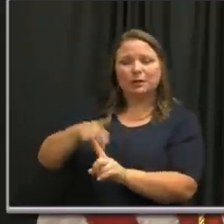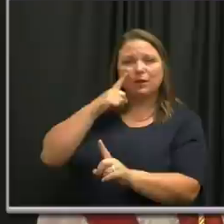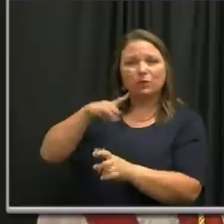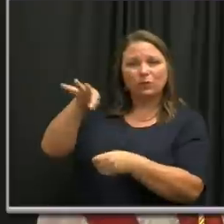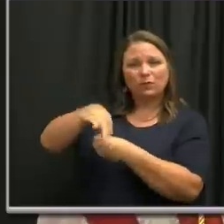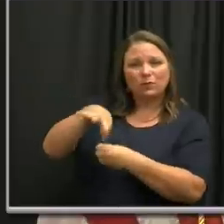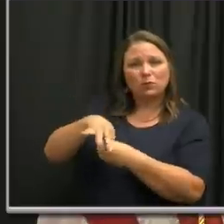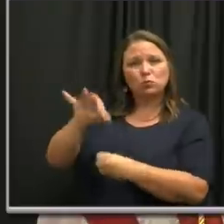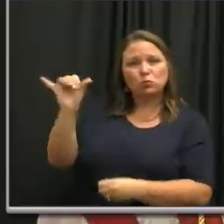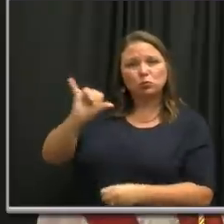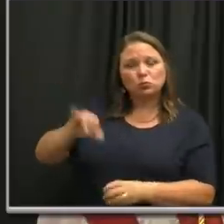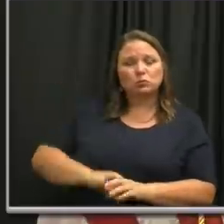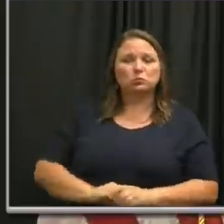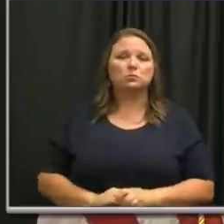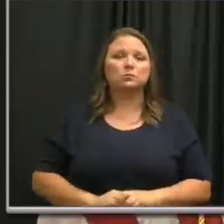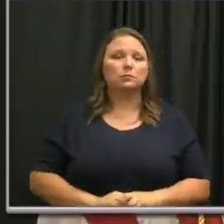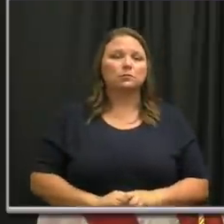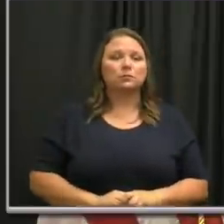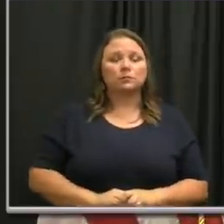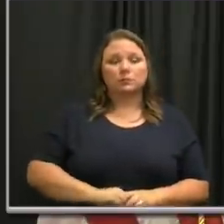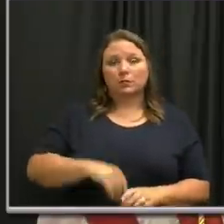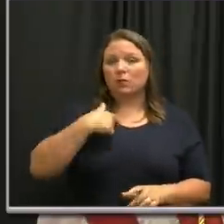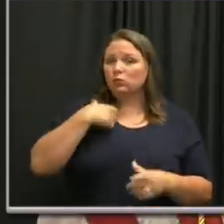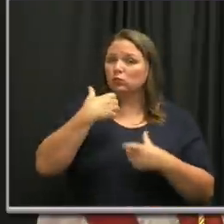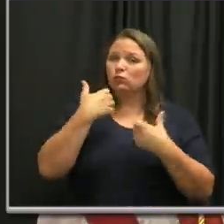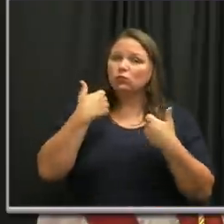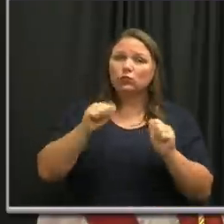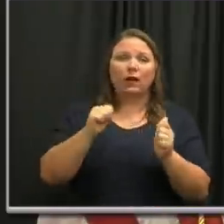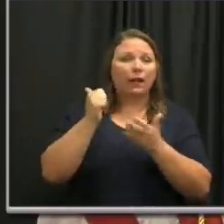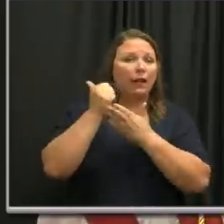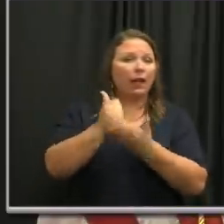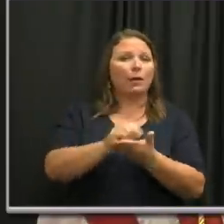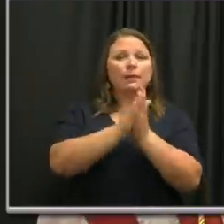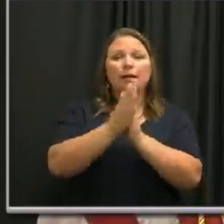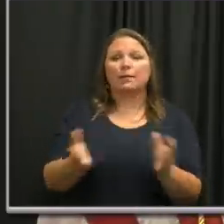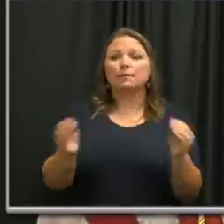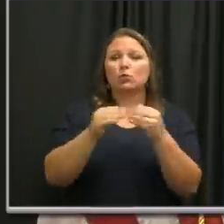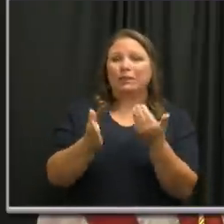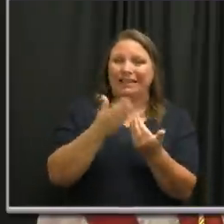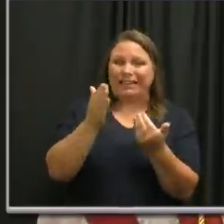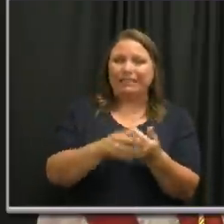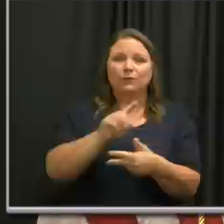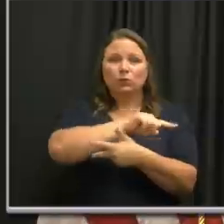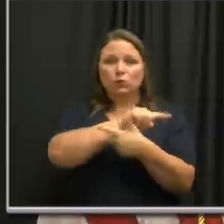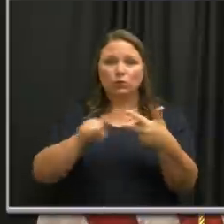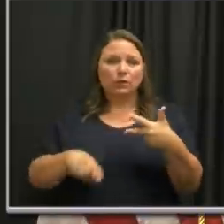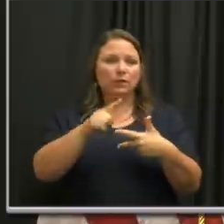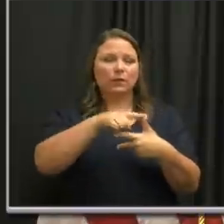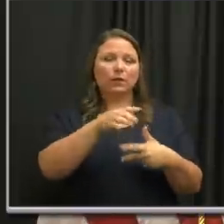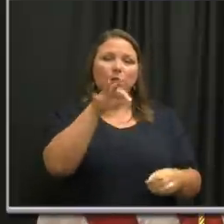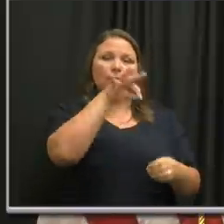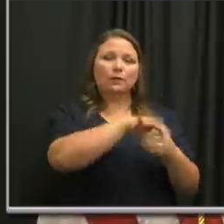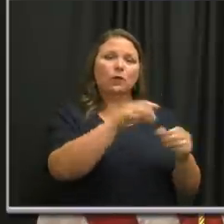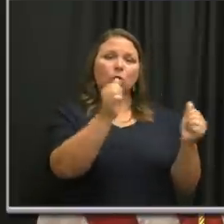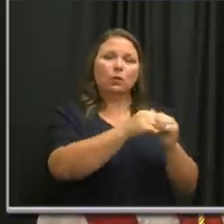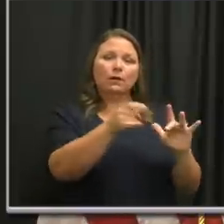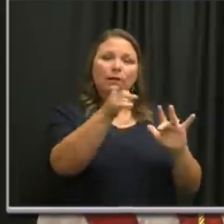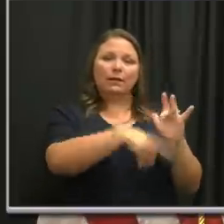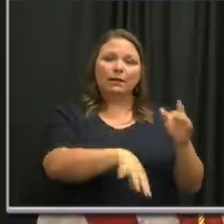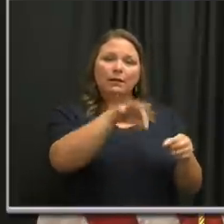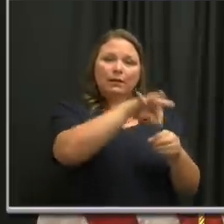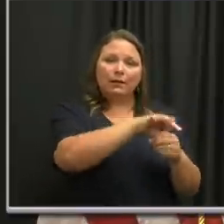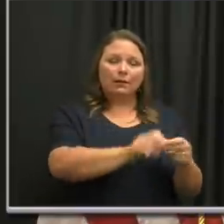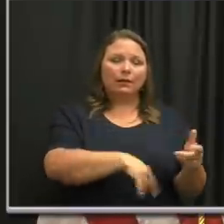voting. We're trying to make that easy for you. You've got three options. You can vote with an absentee ballot.